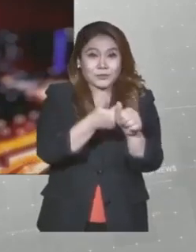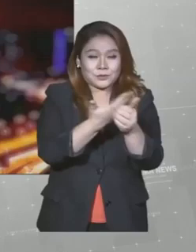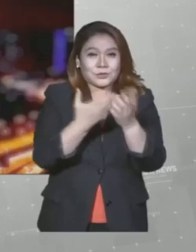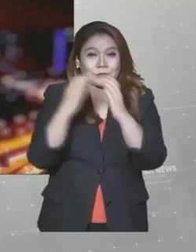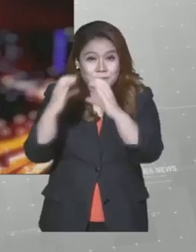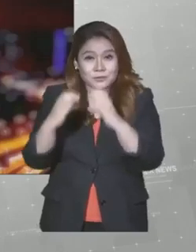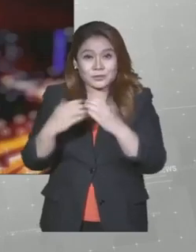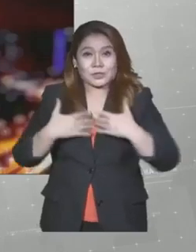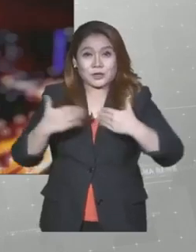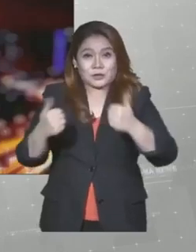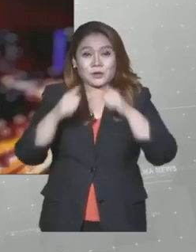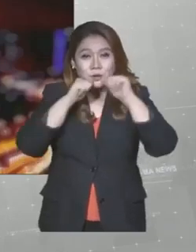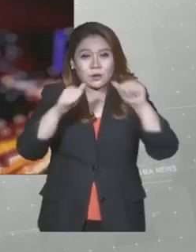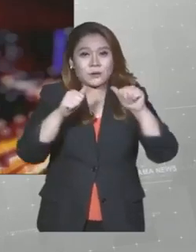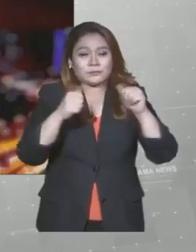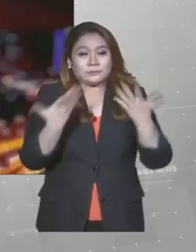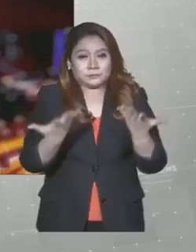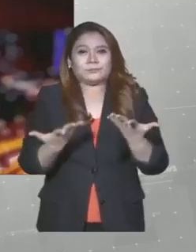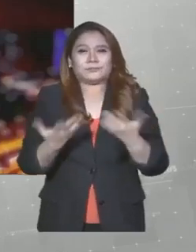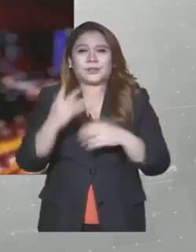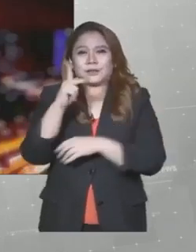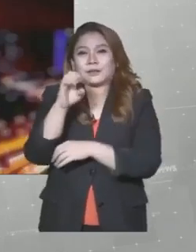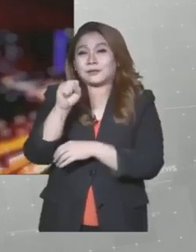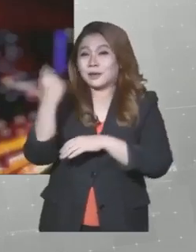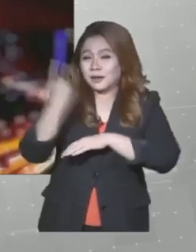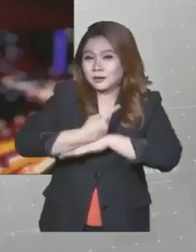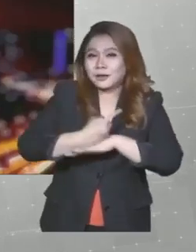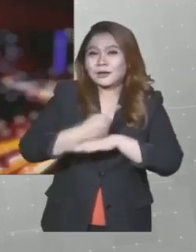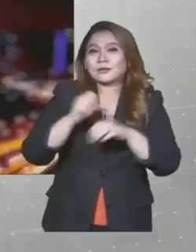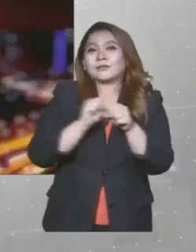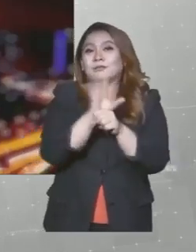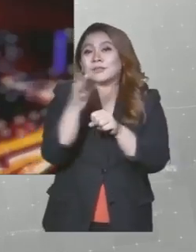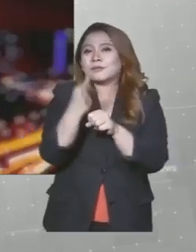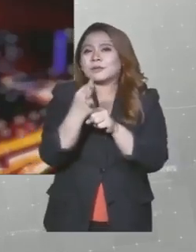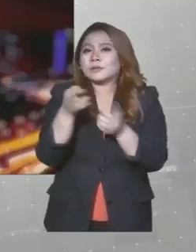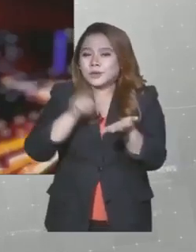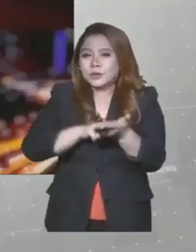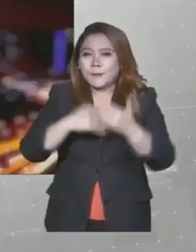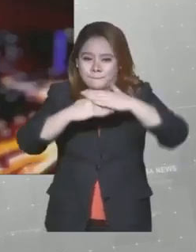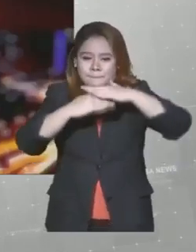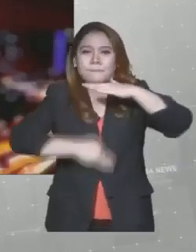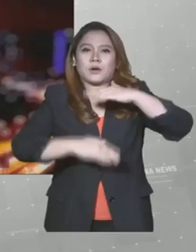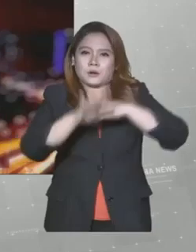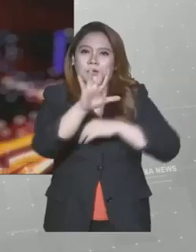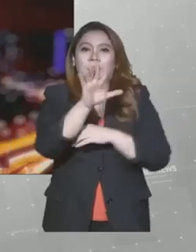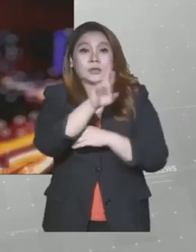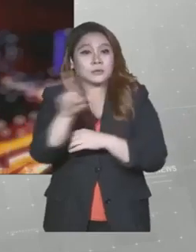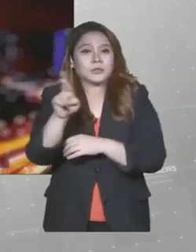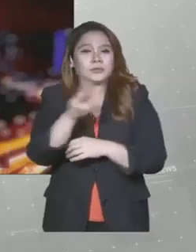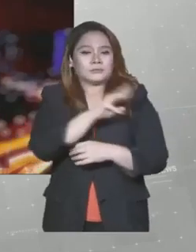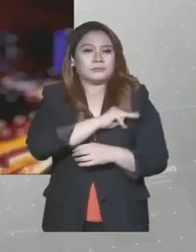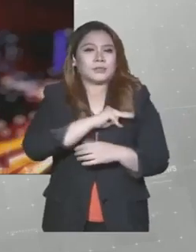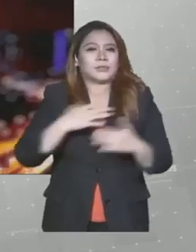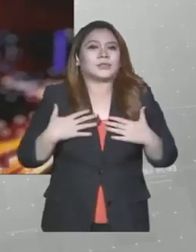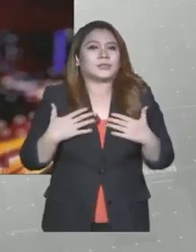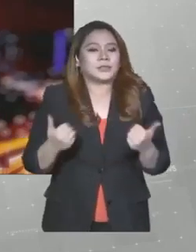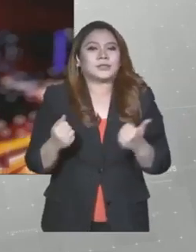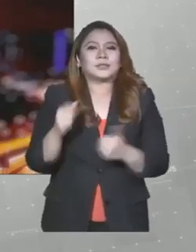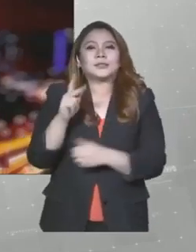Terima kerana